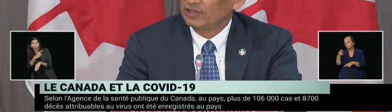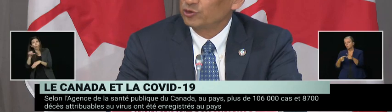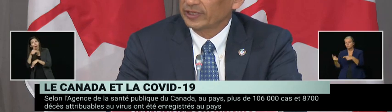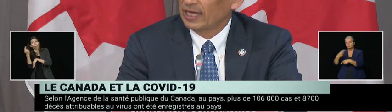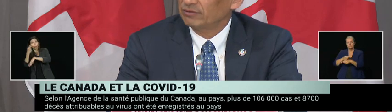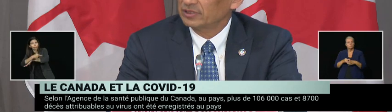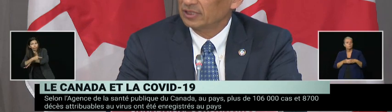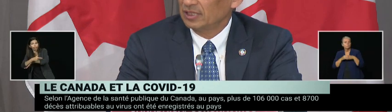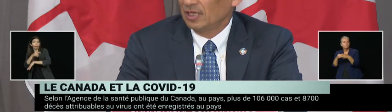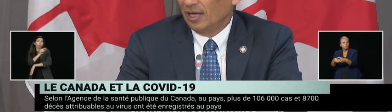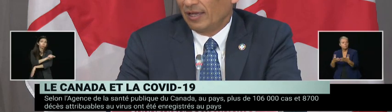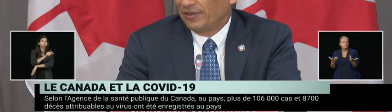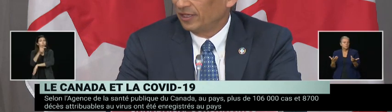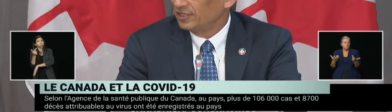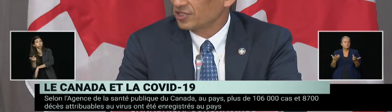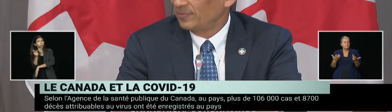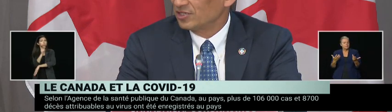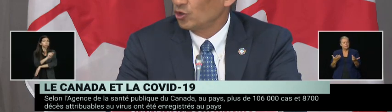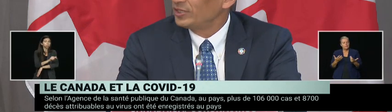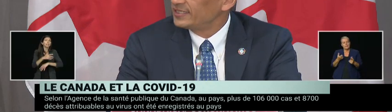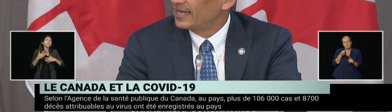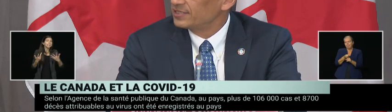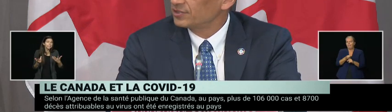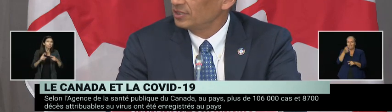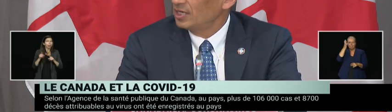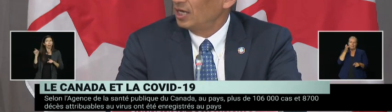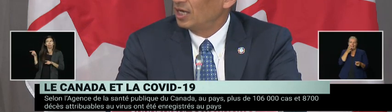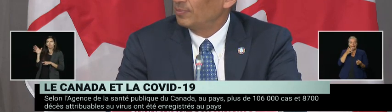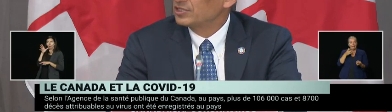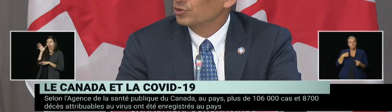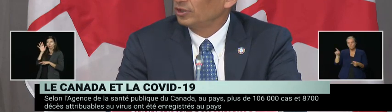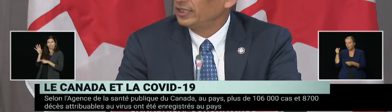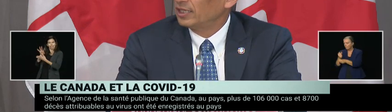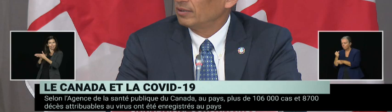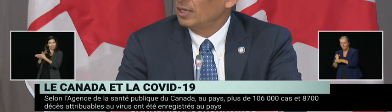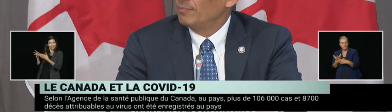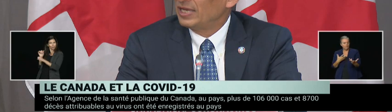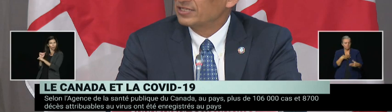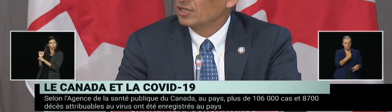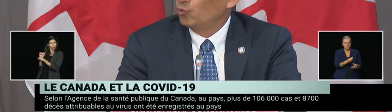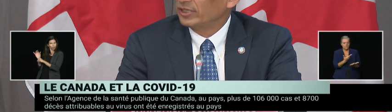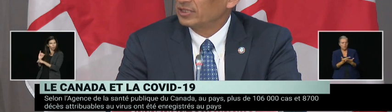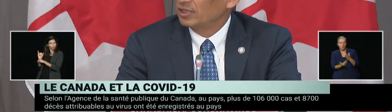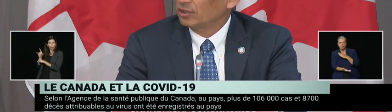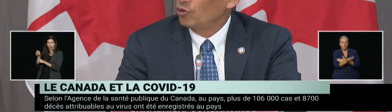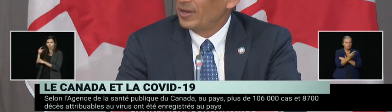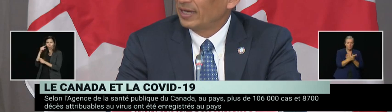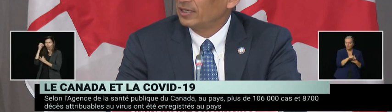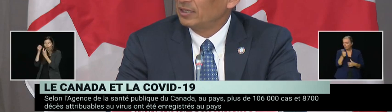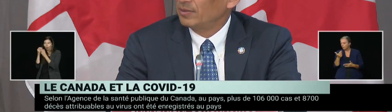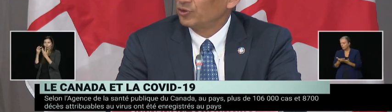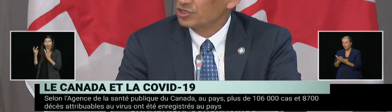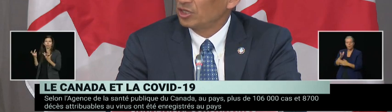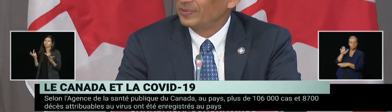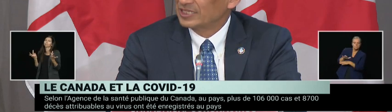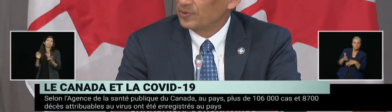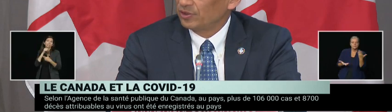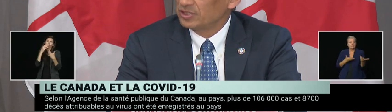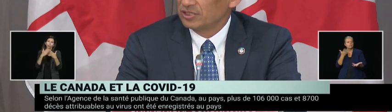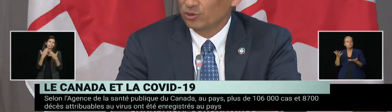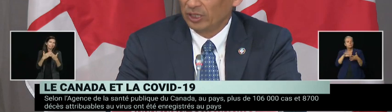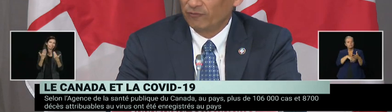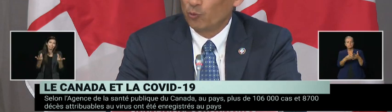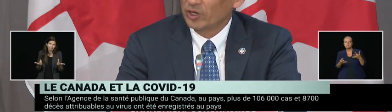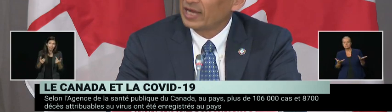have to be taken into account. I think at this time there's no easy answer. But certainly based on what Quebec and British Columbia